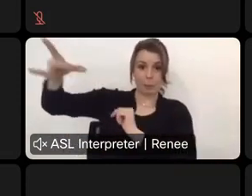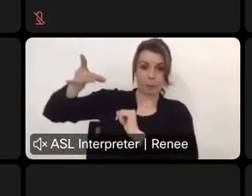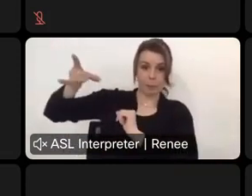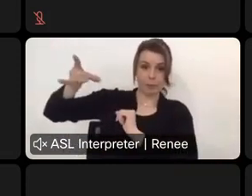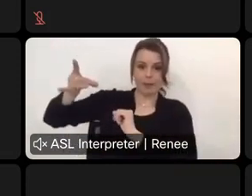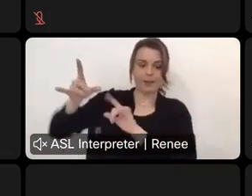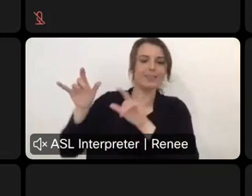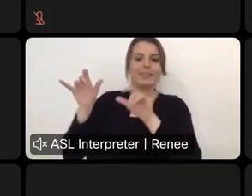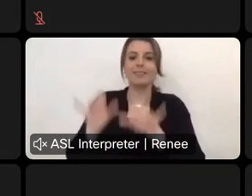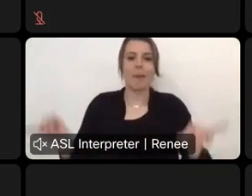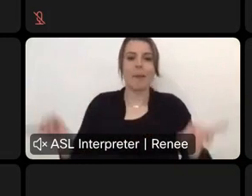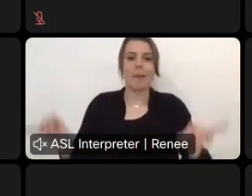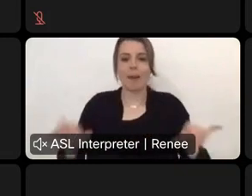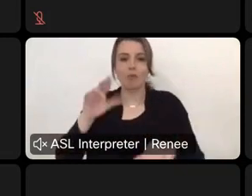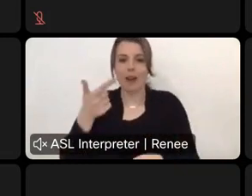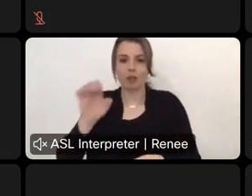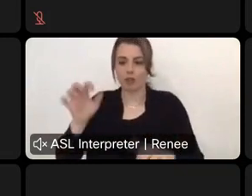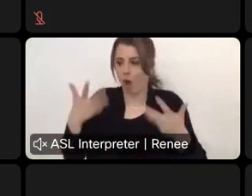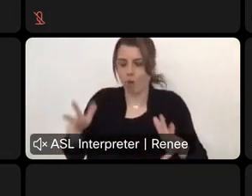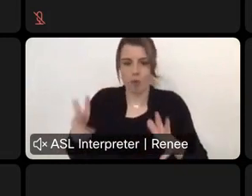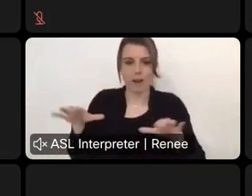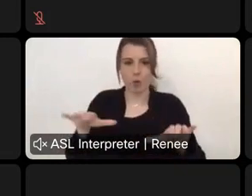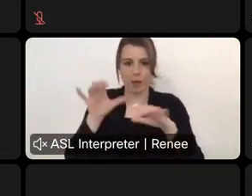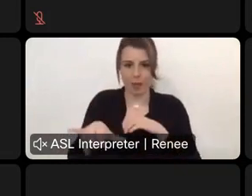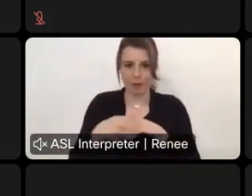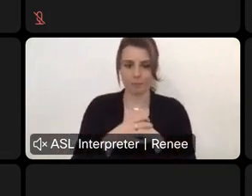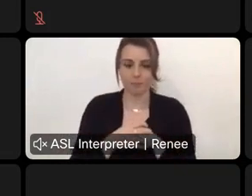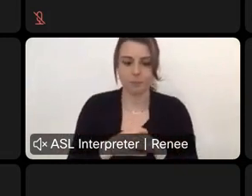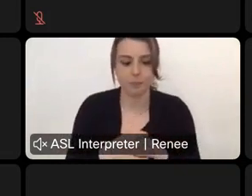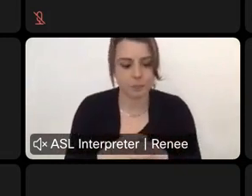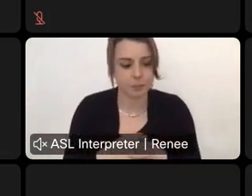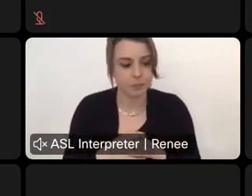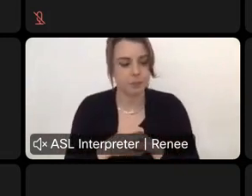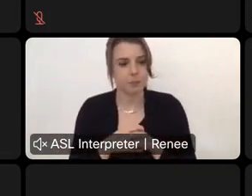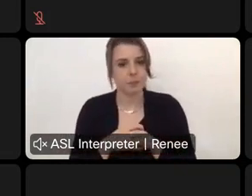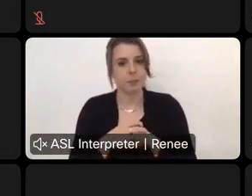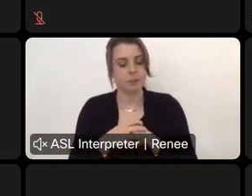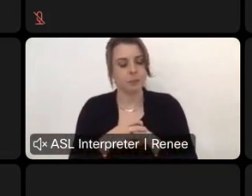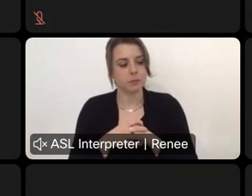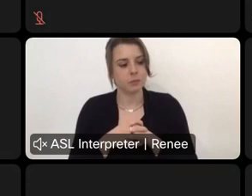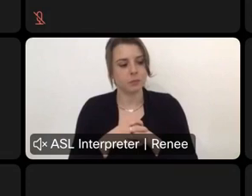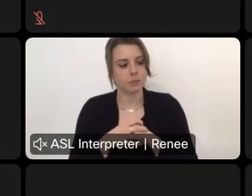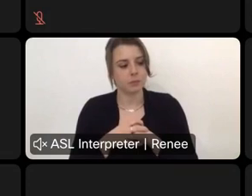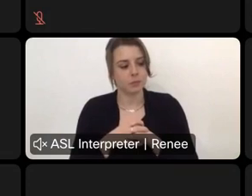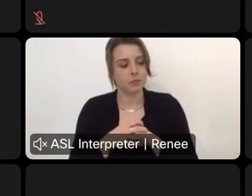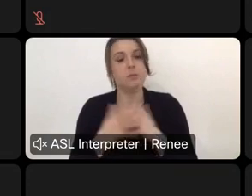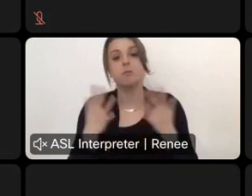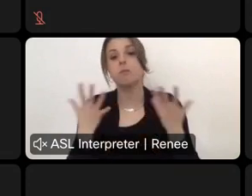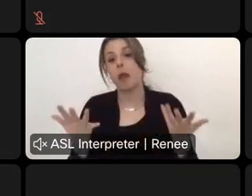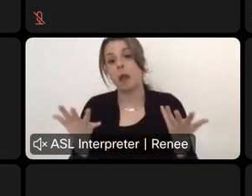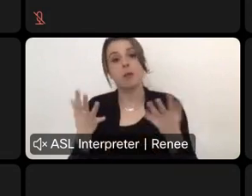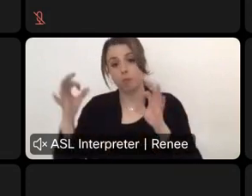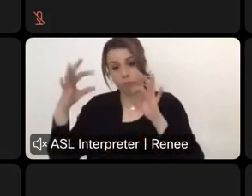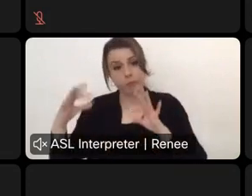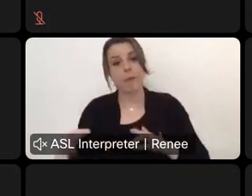regular part of what they do currently. Um, we've received several comments about this. Uh, there may be better options, uh,